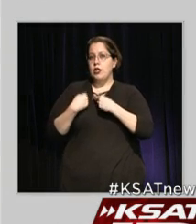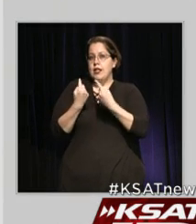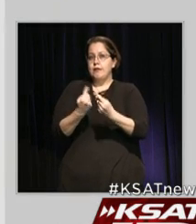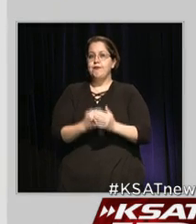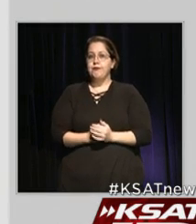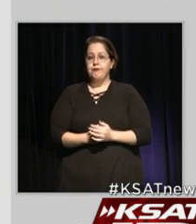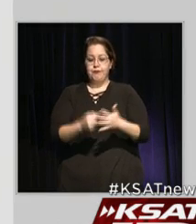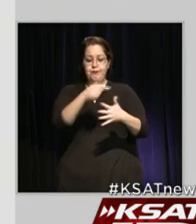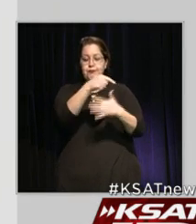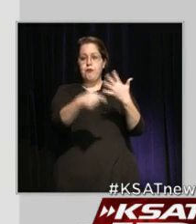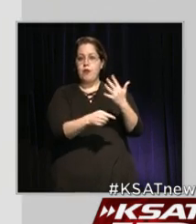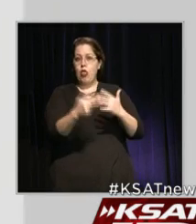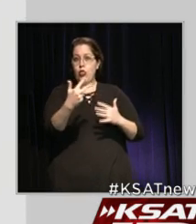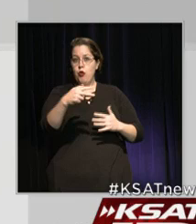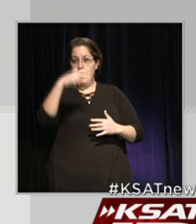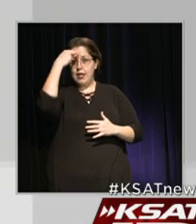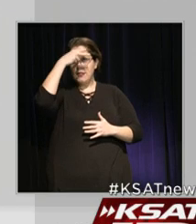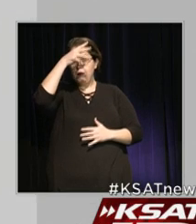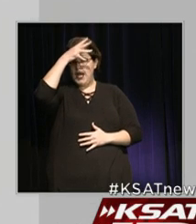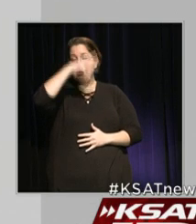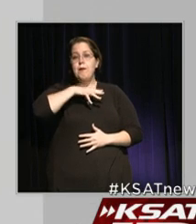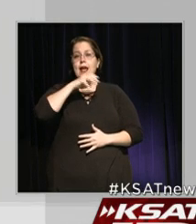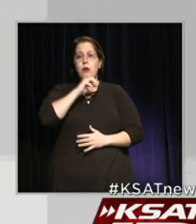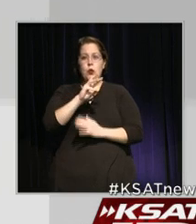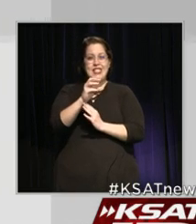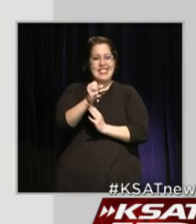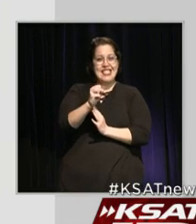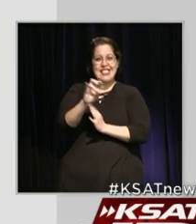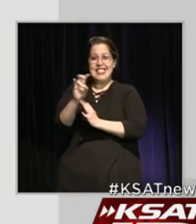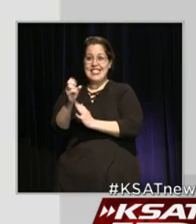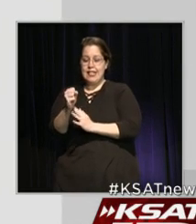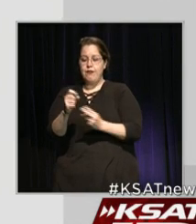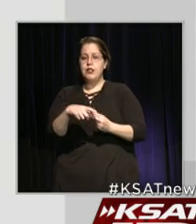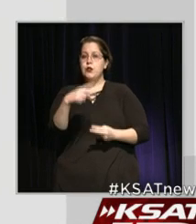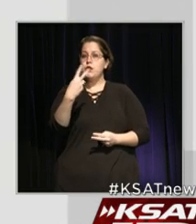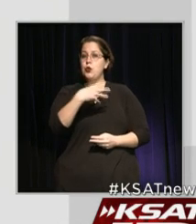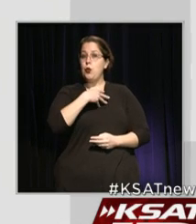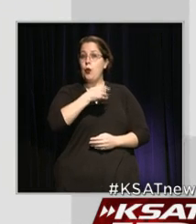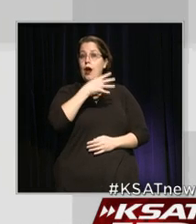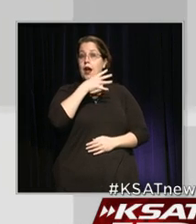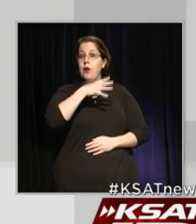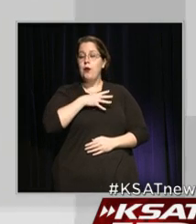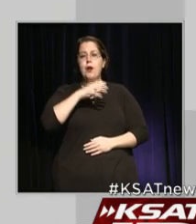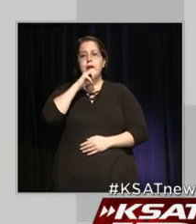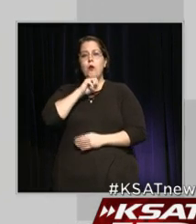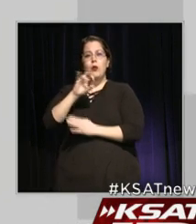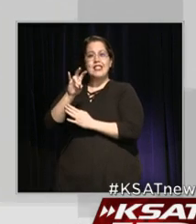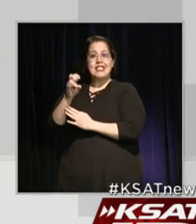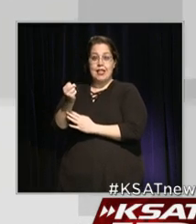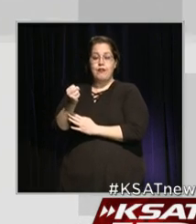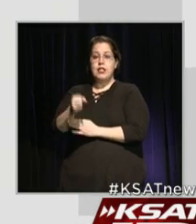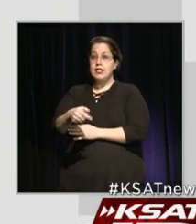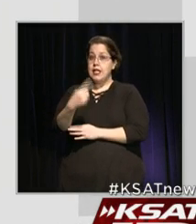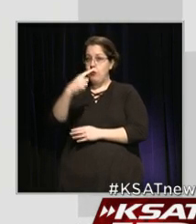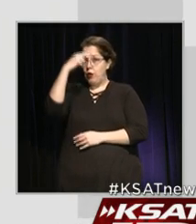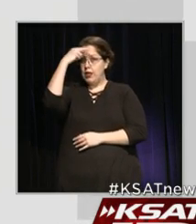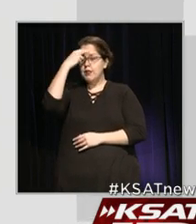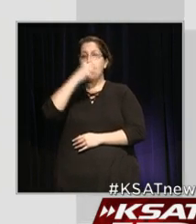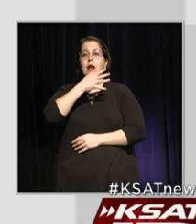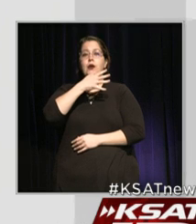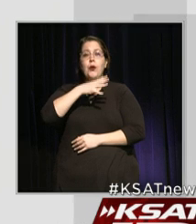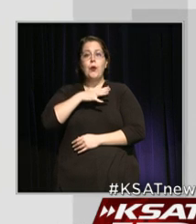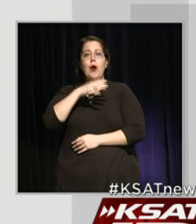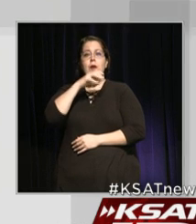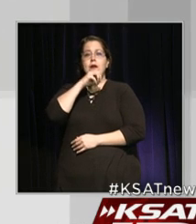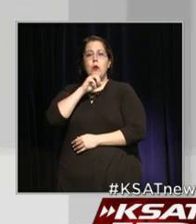Those are three Hispanic males in their 60s and 70s, two white females in their 70s, and one Hispanic female